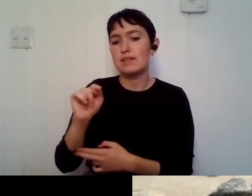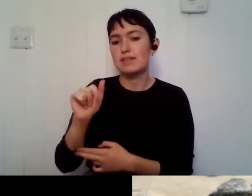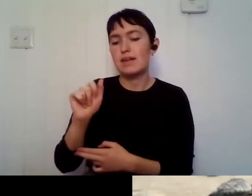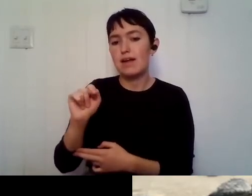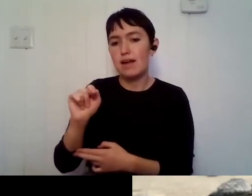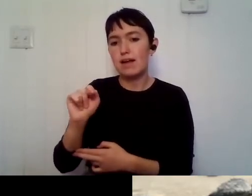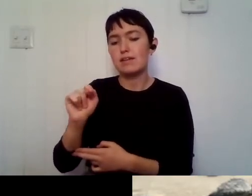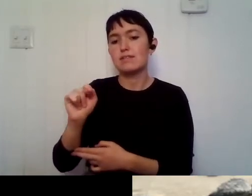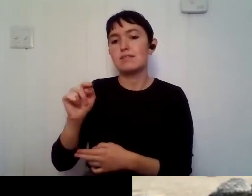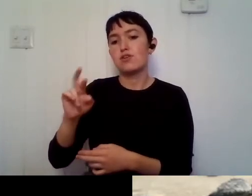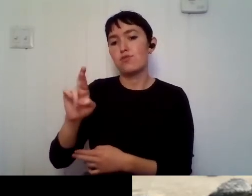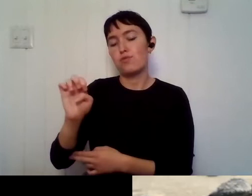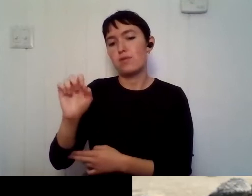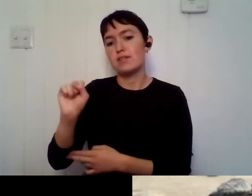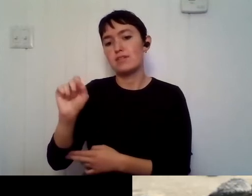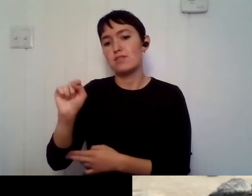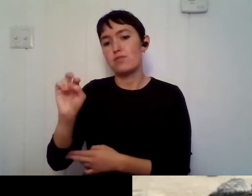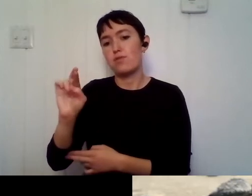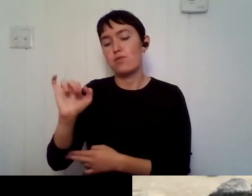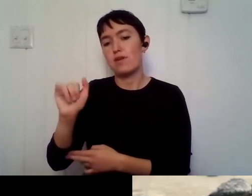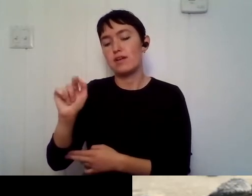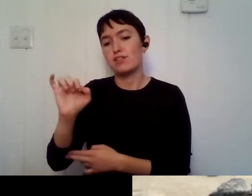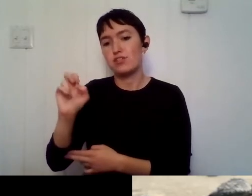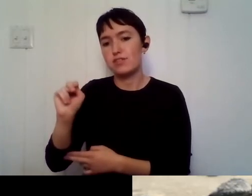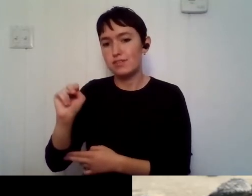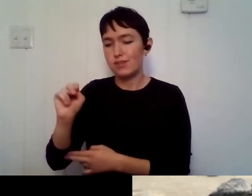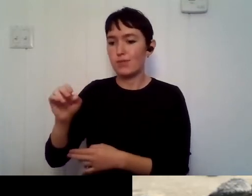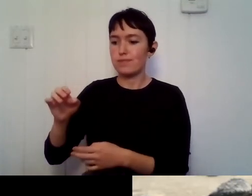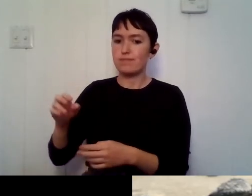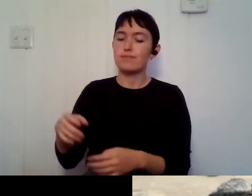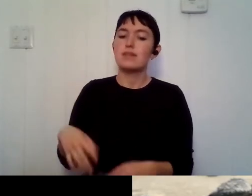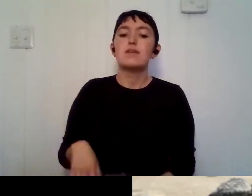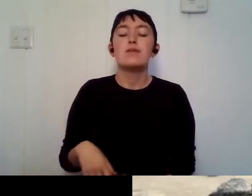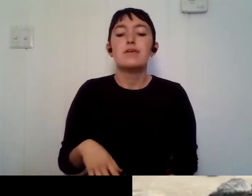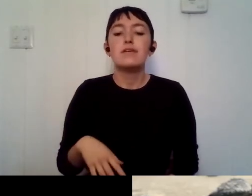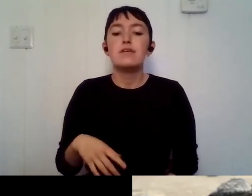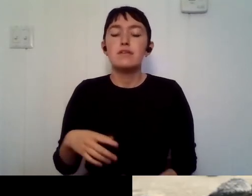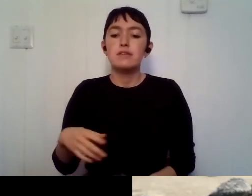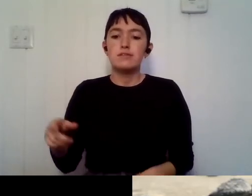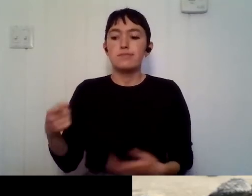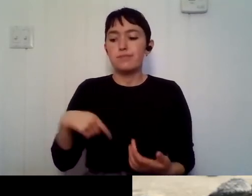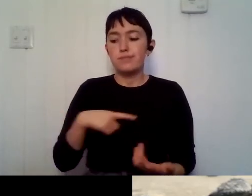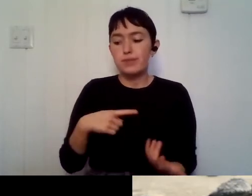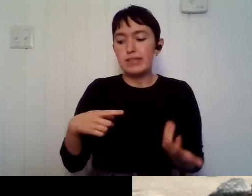um, using chainsaws, standing in the forest, spraying undesirables, um, on wood,